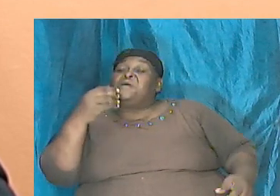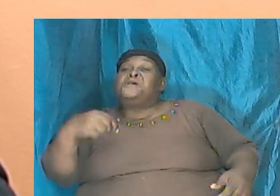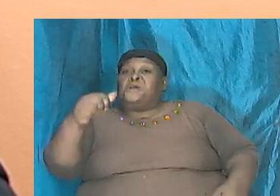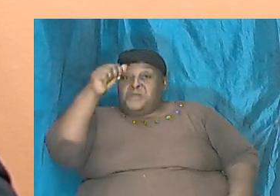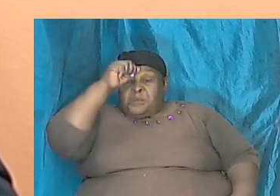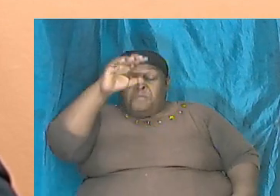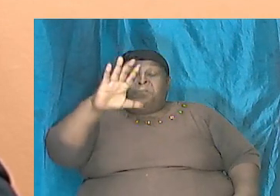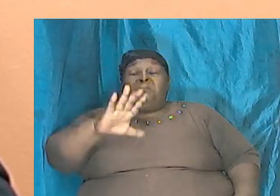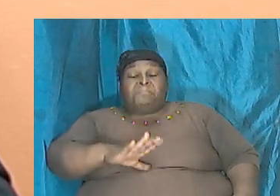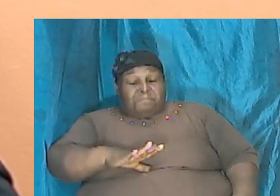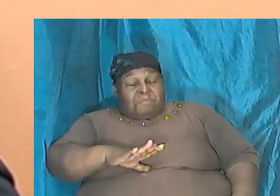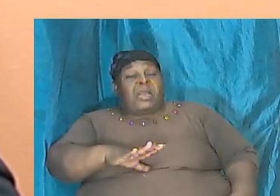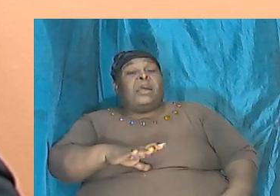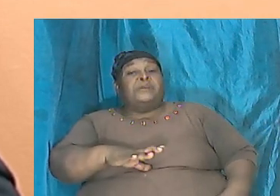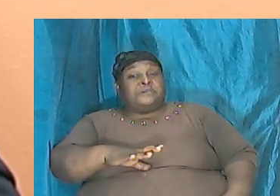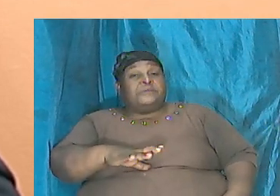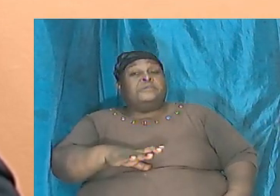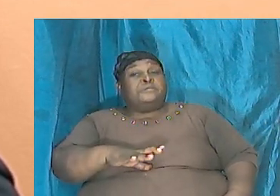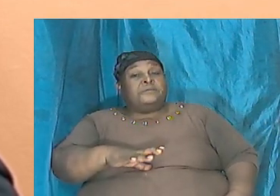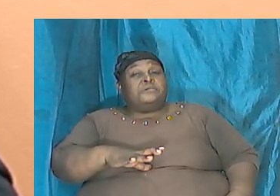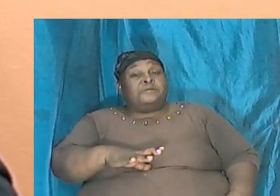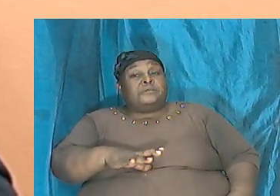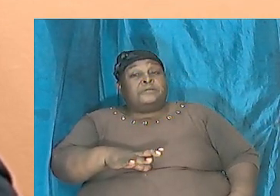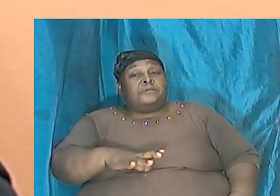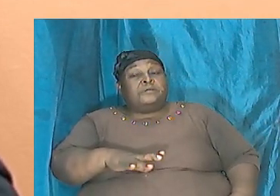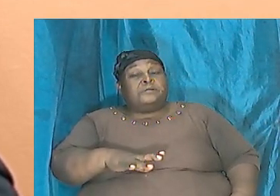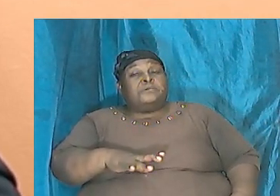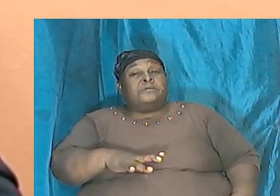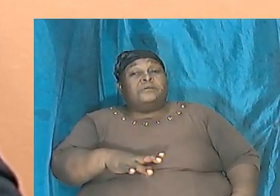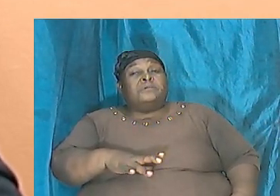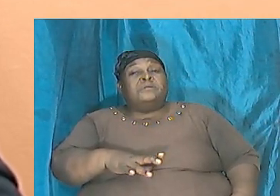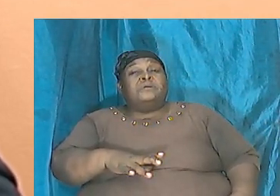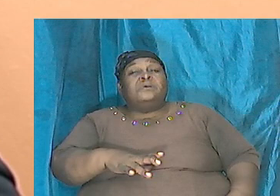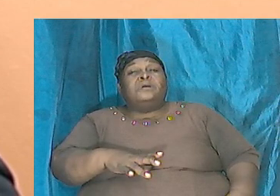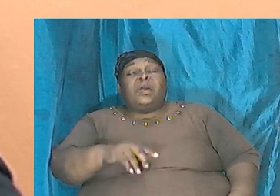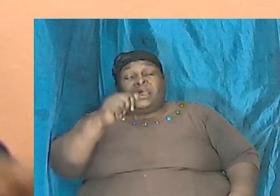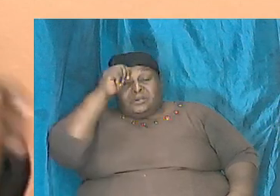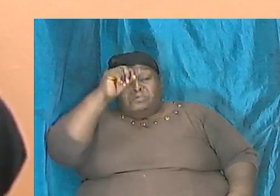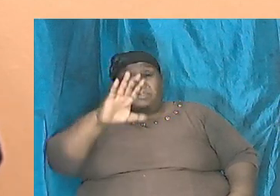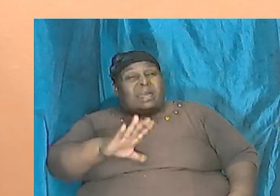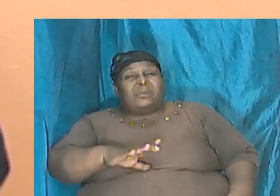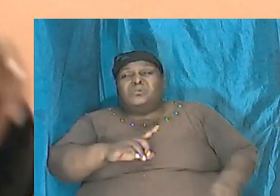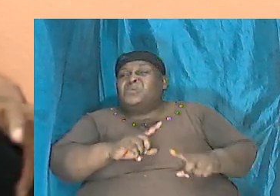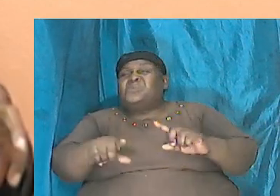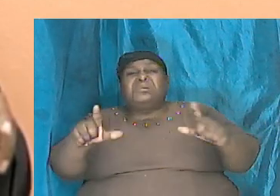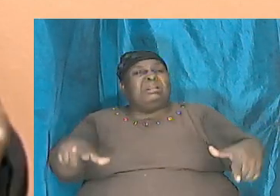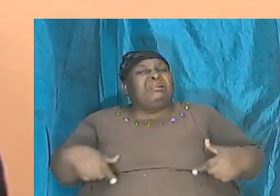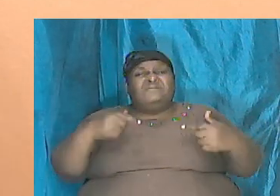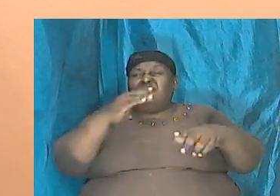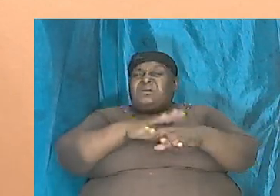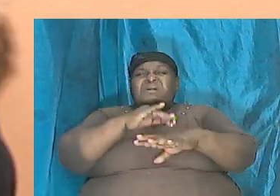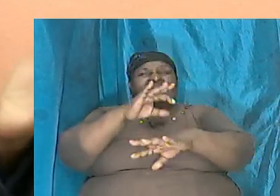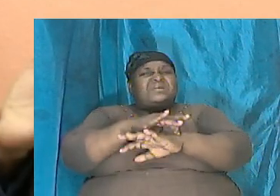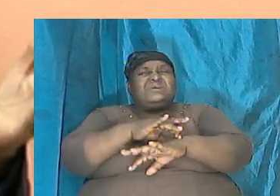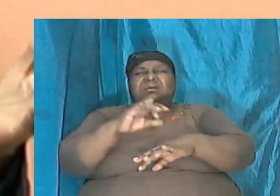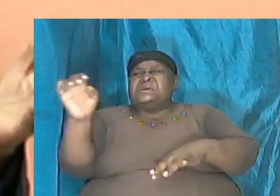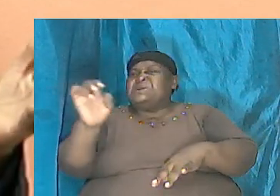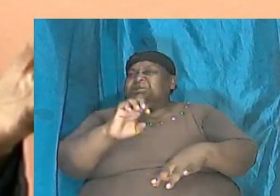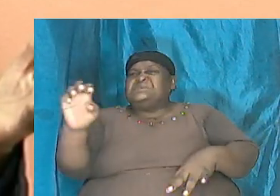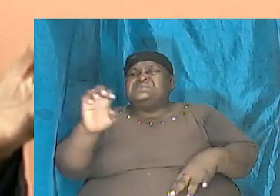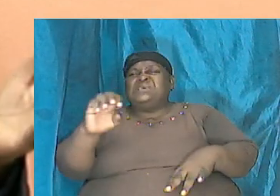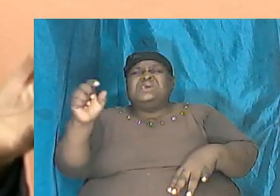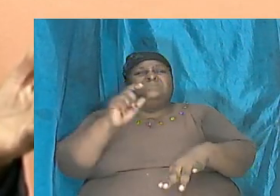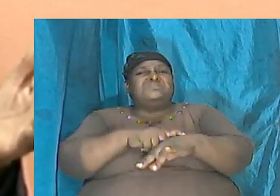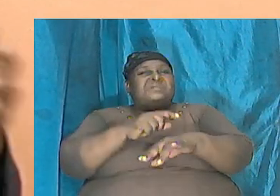could not survive on earth at the same time that these dinosaurs